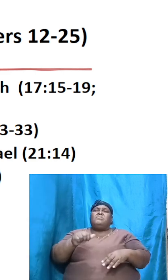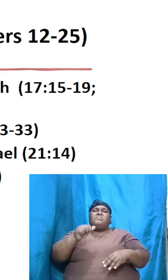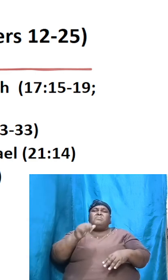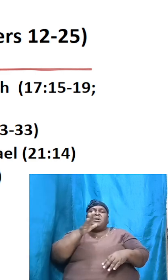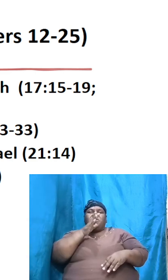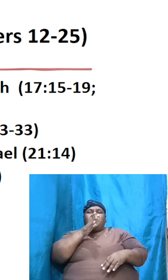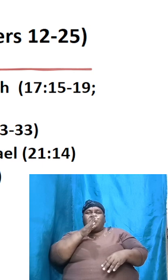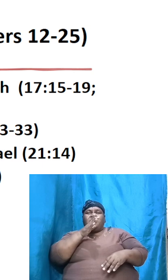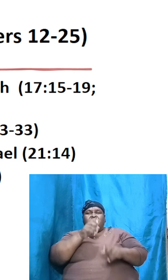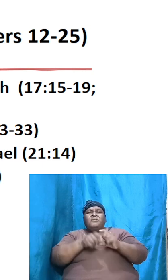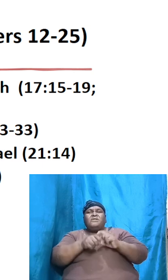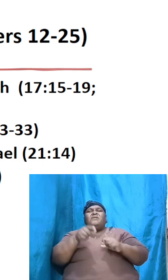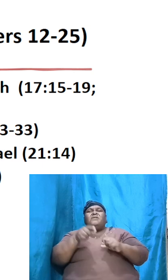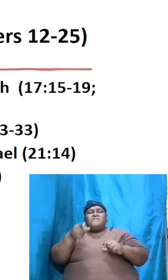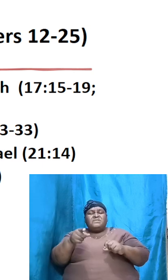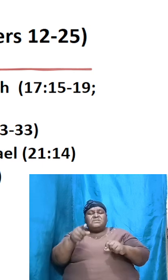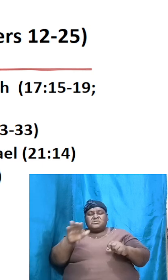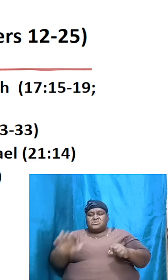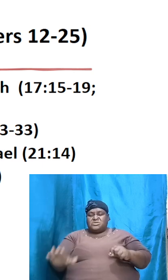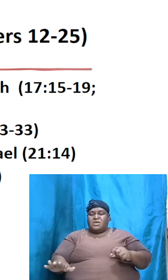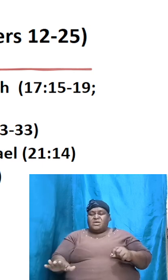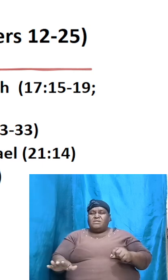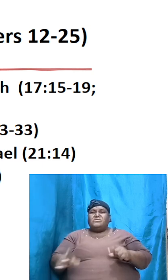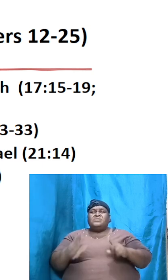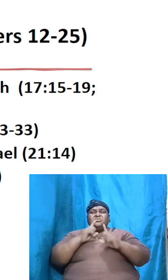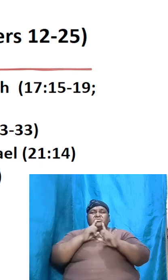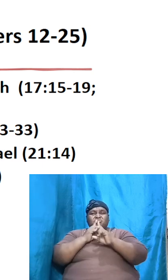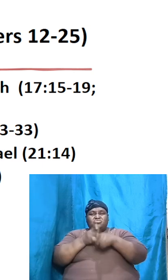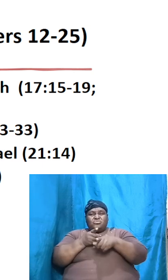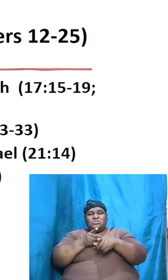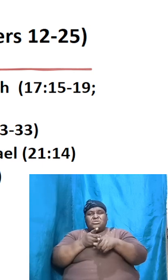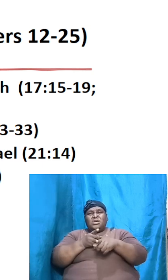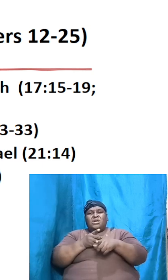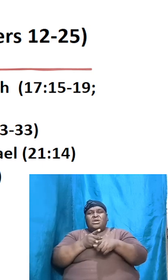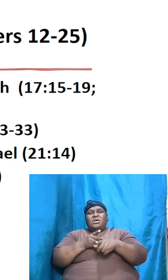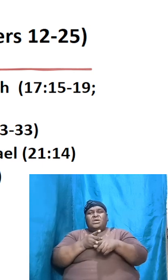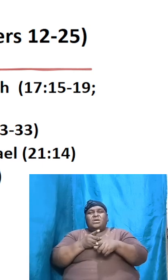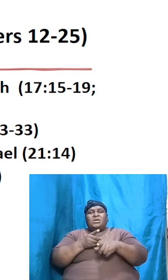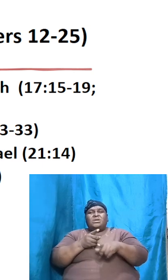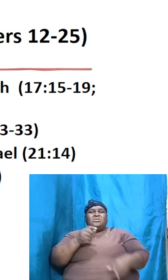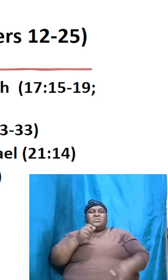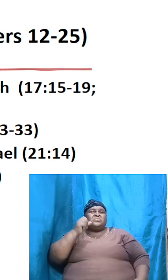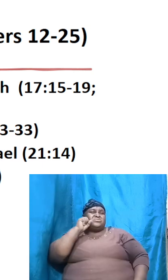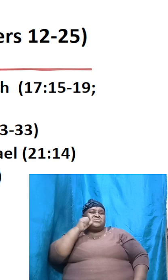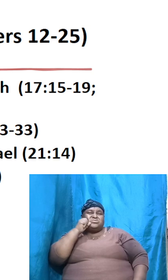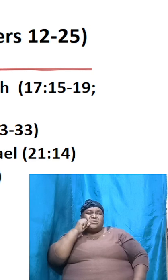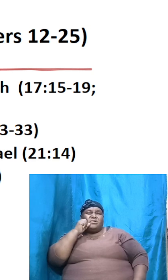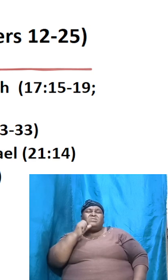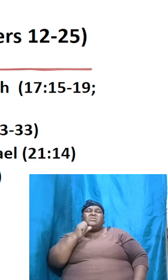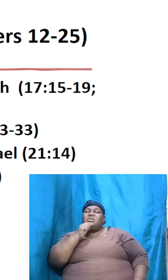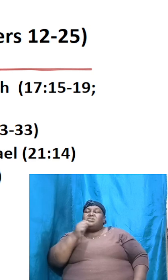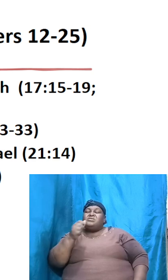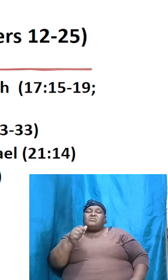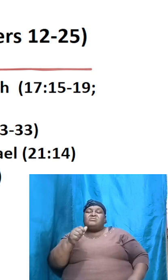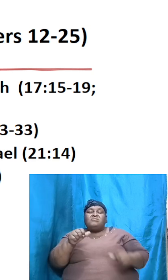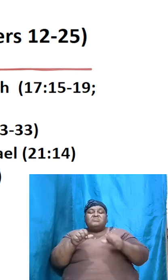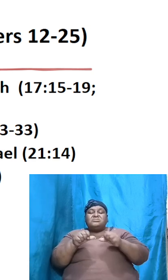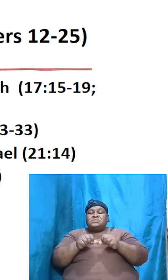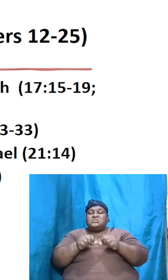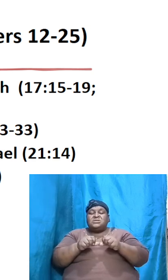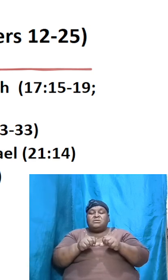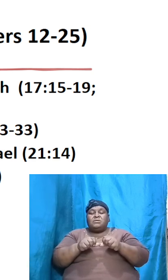push out Hagar he was instructed Sarah told him she not going to stay here the born woman